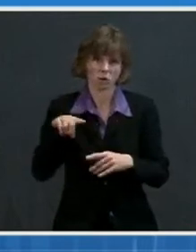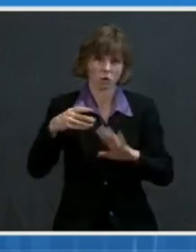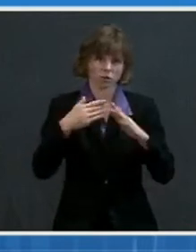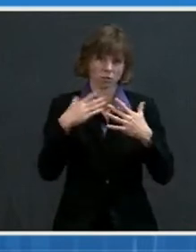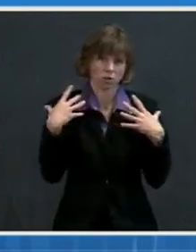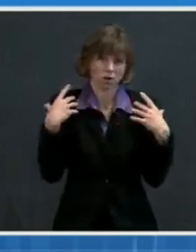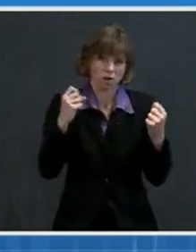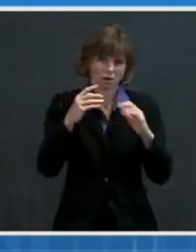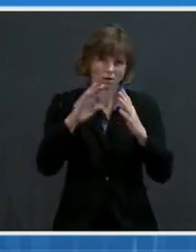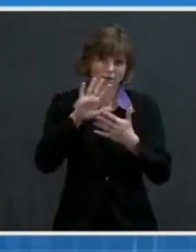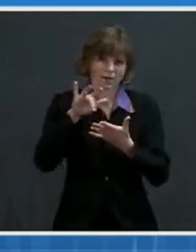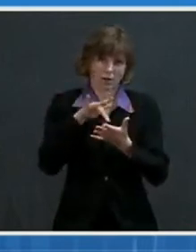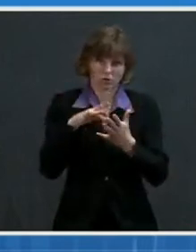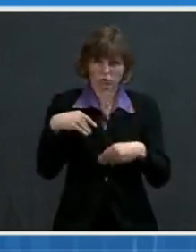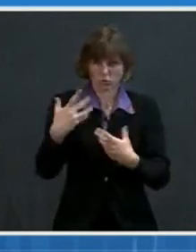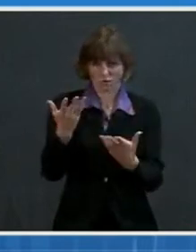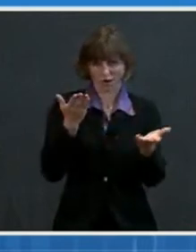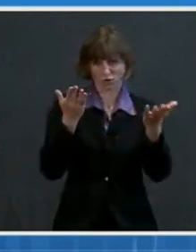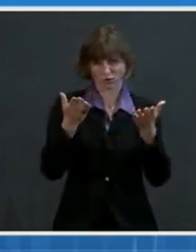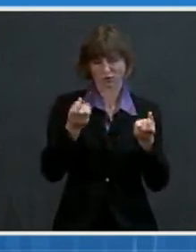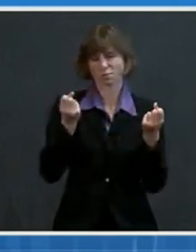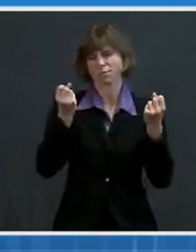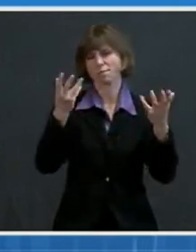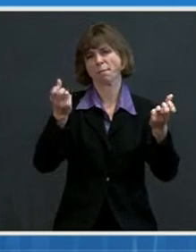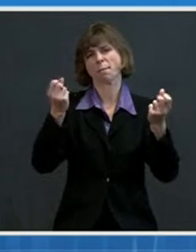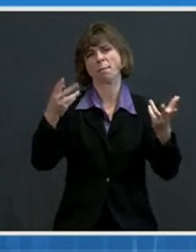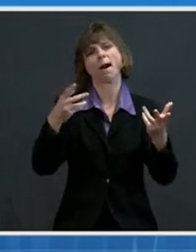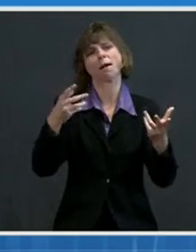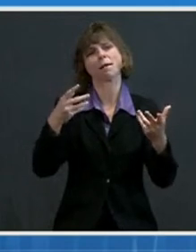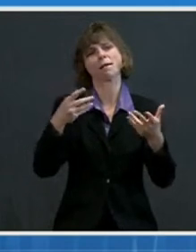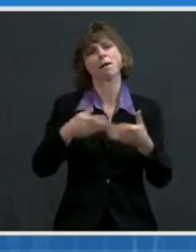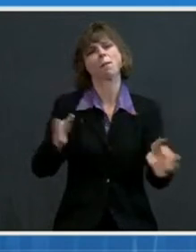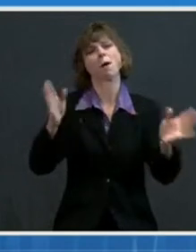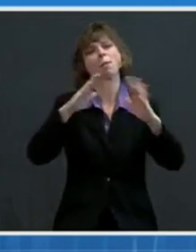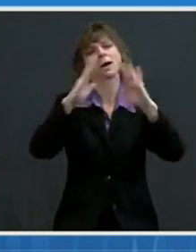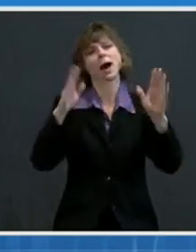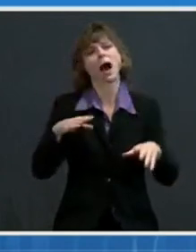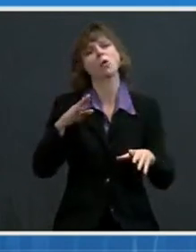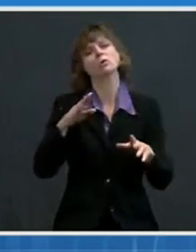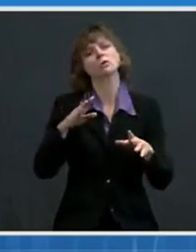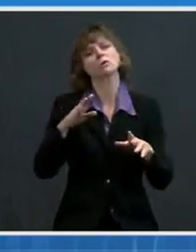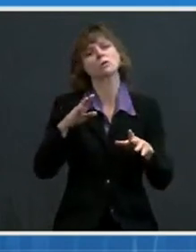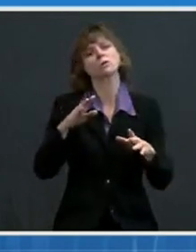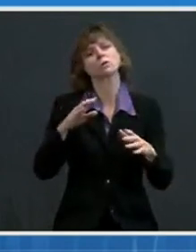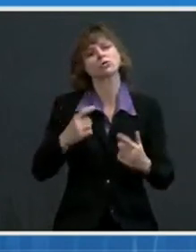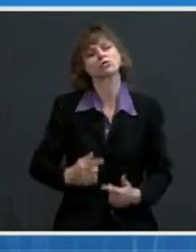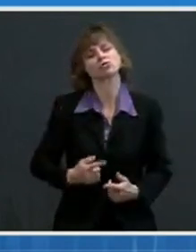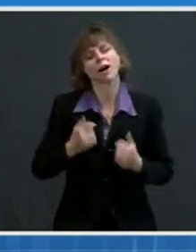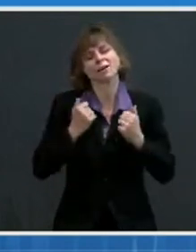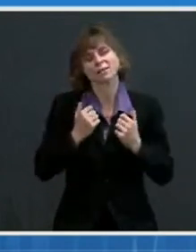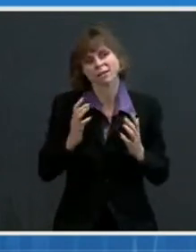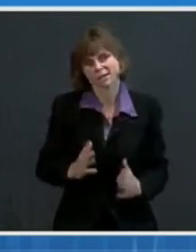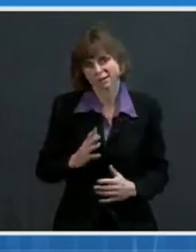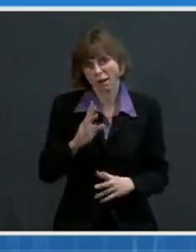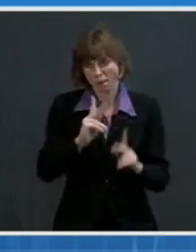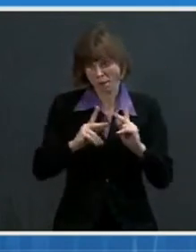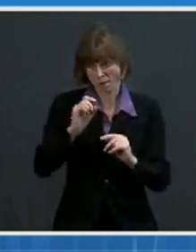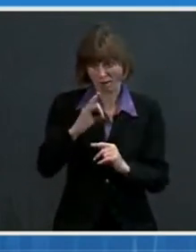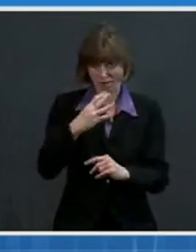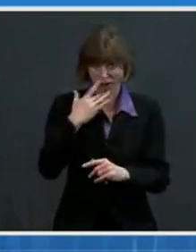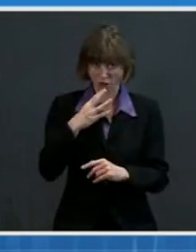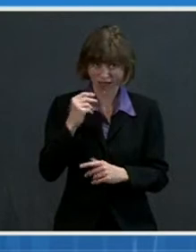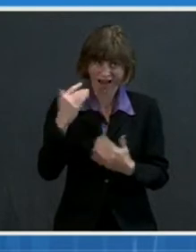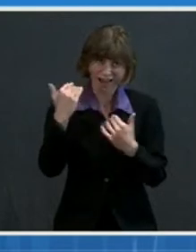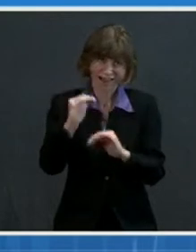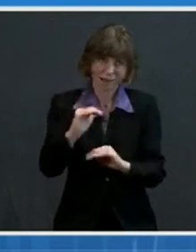provide services for large numbers of public housing residents, people of color, and individuals with limited English proficiency. So